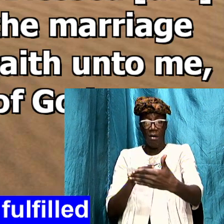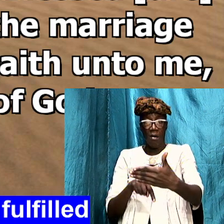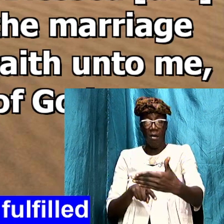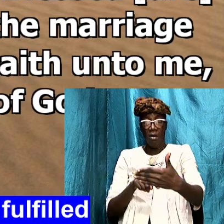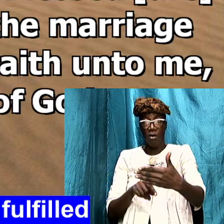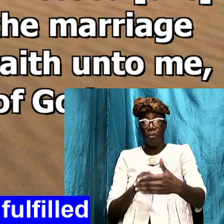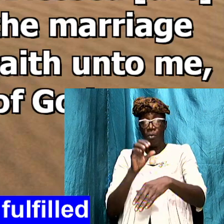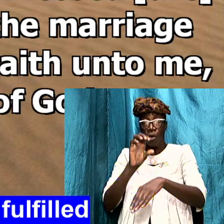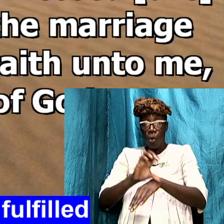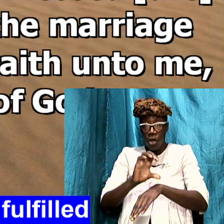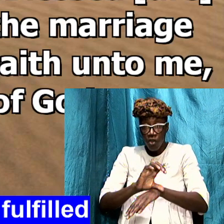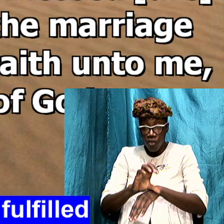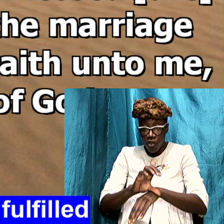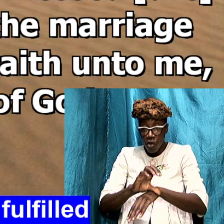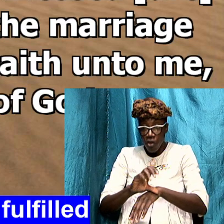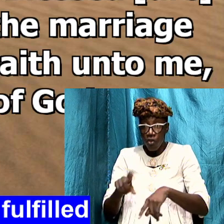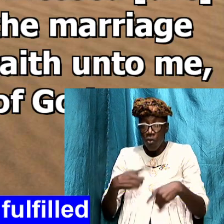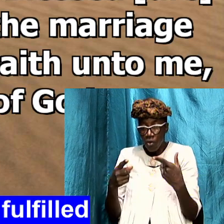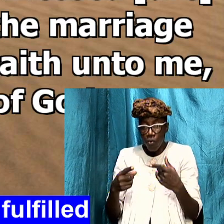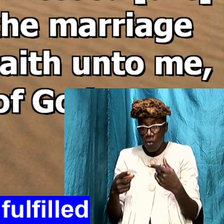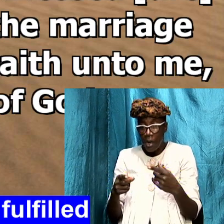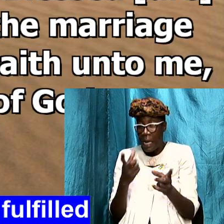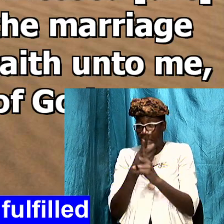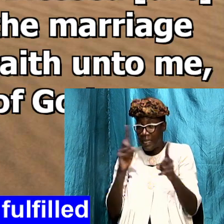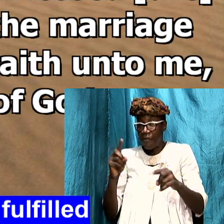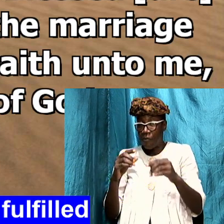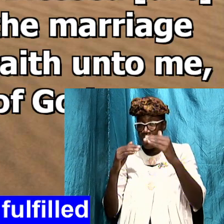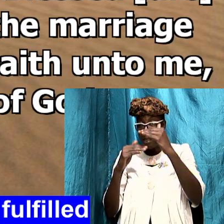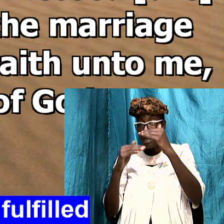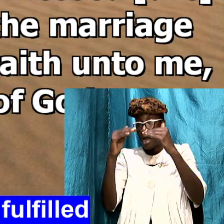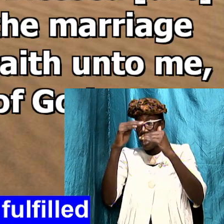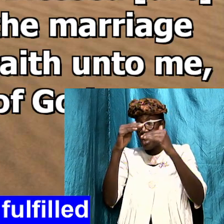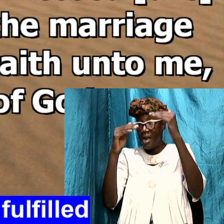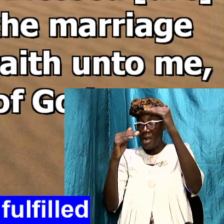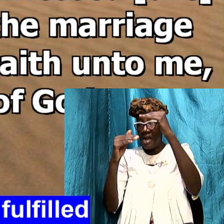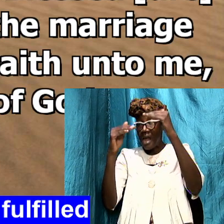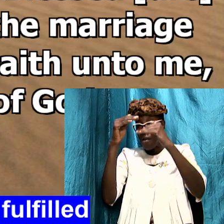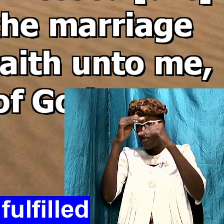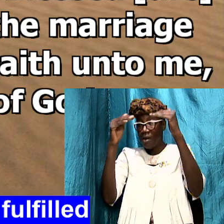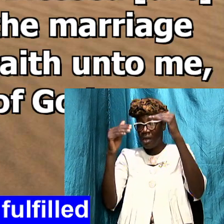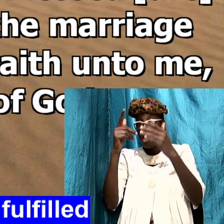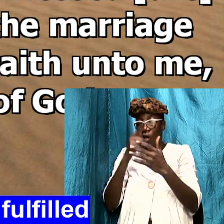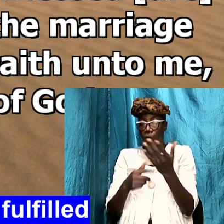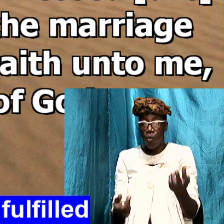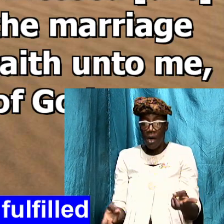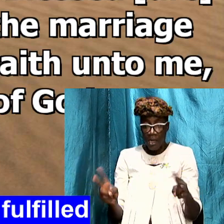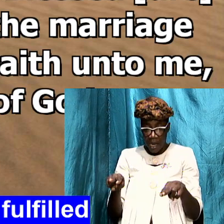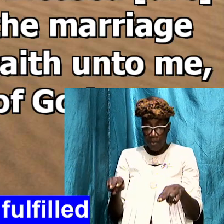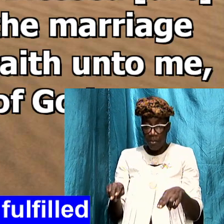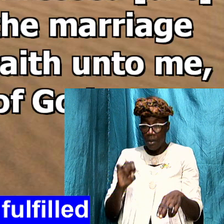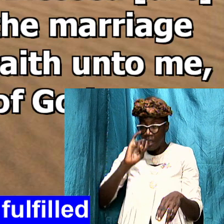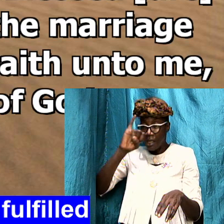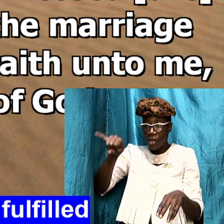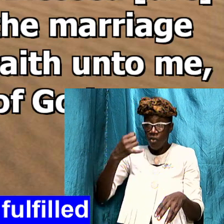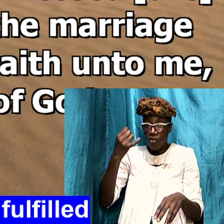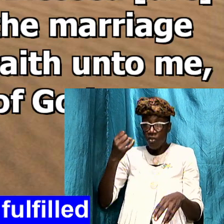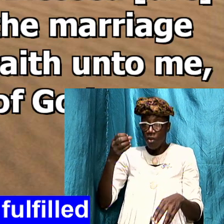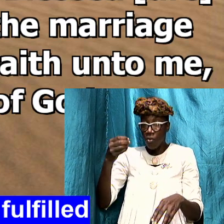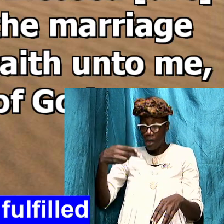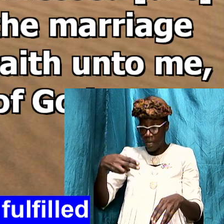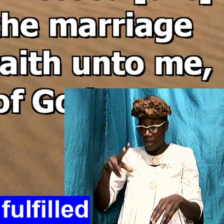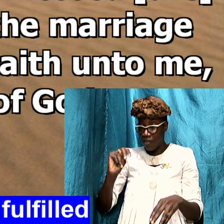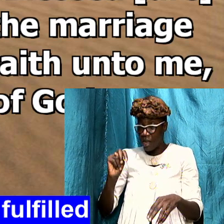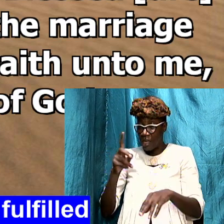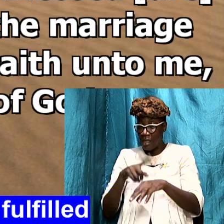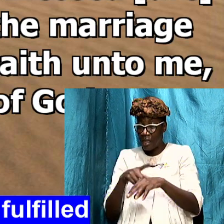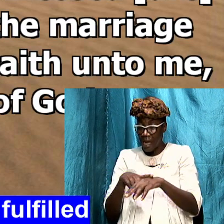and different periods and and therefore what happened in John's time represented for